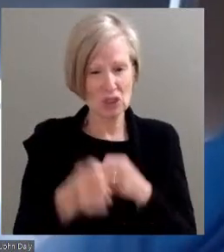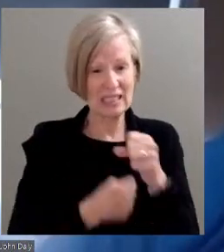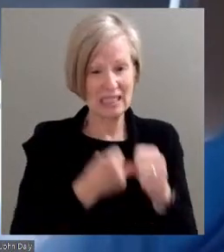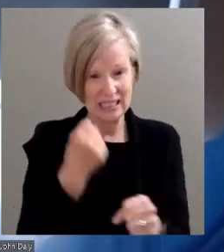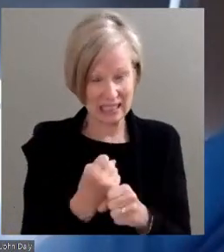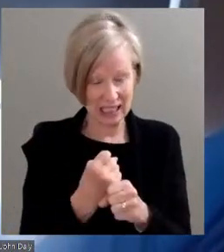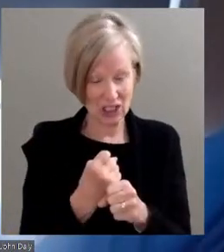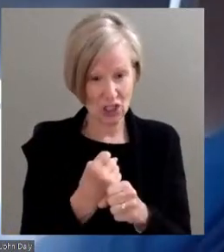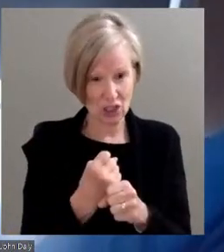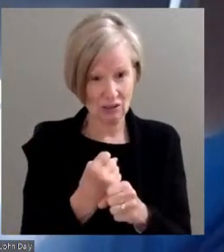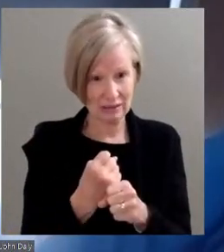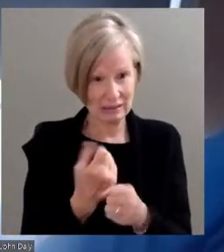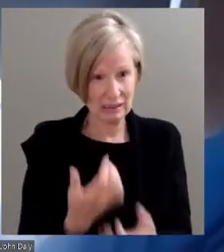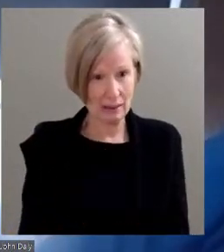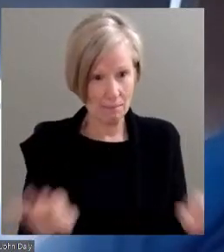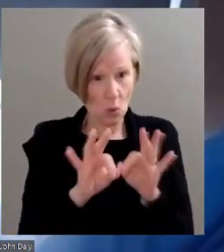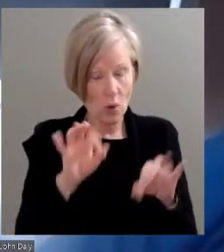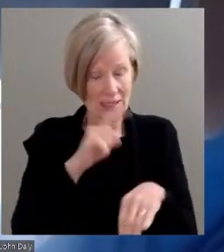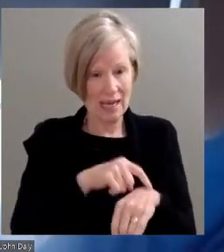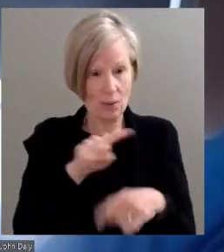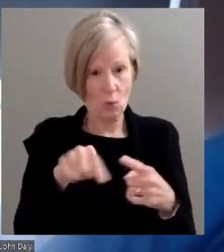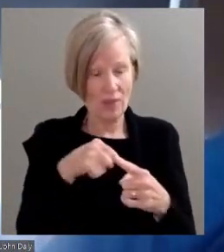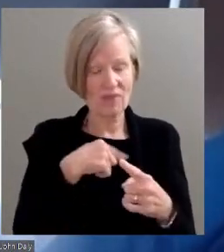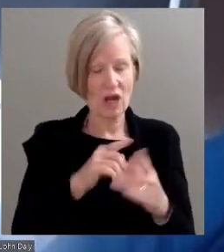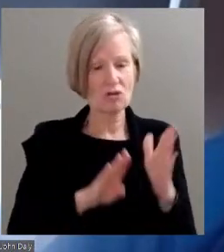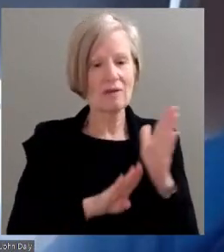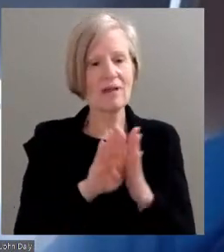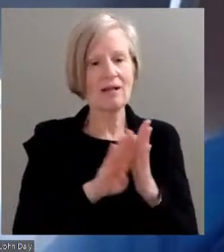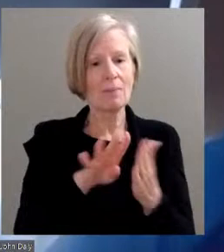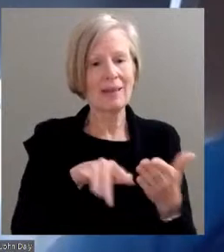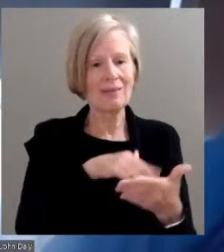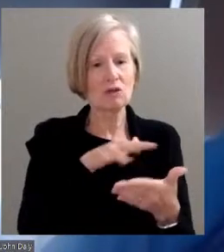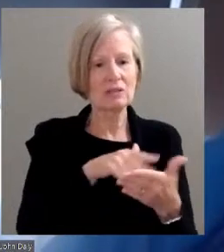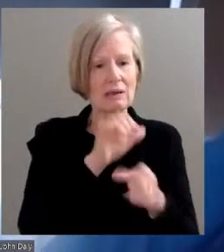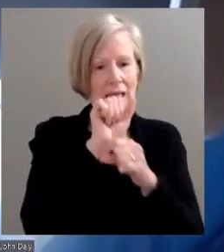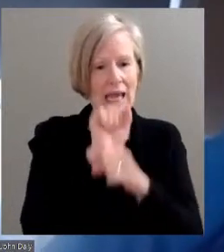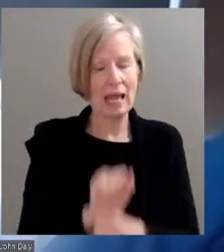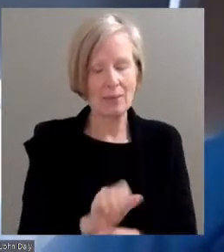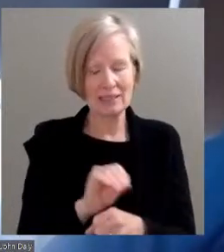the critical time when they're developing their study habits and putting their